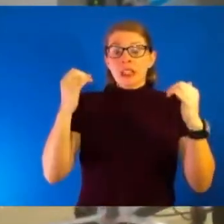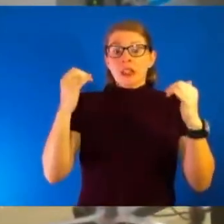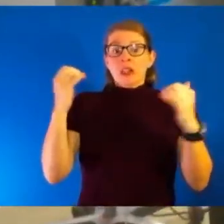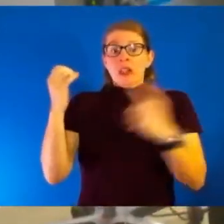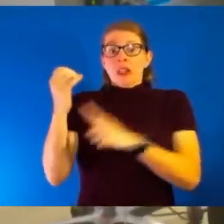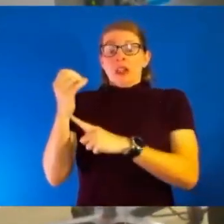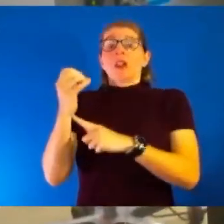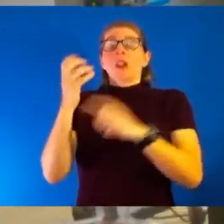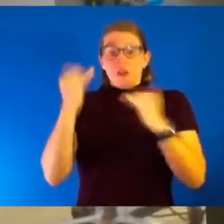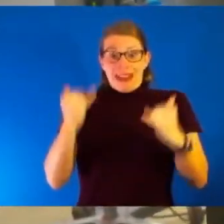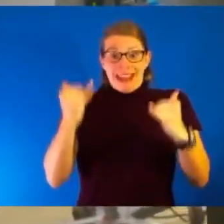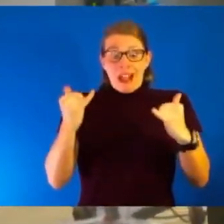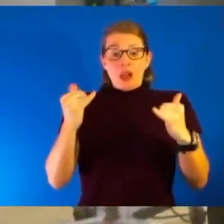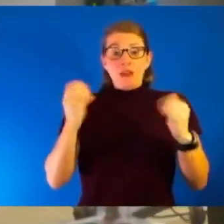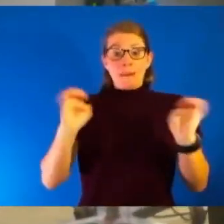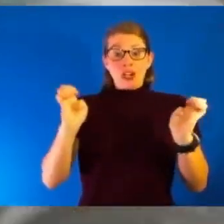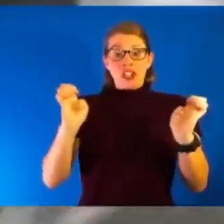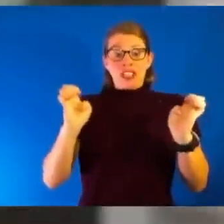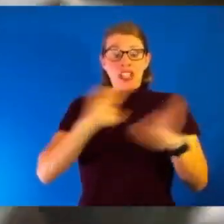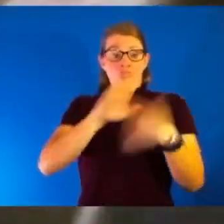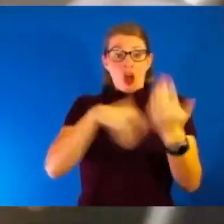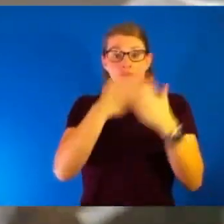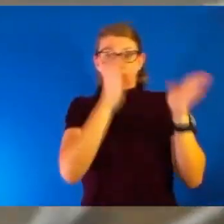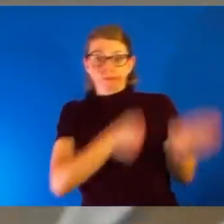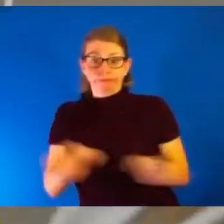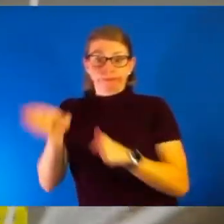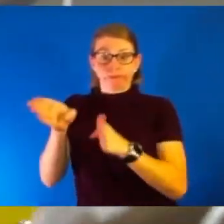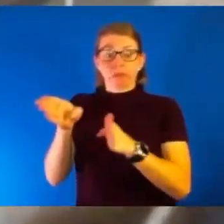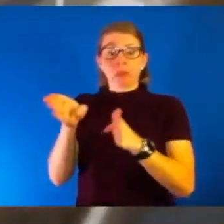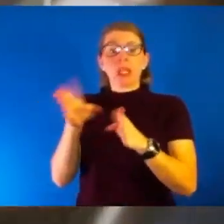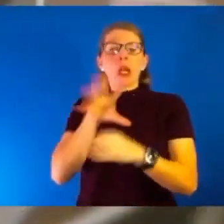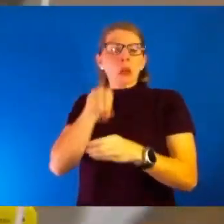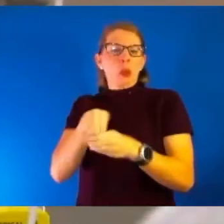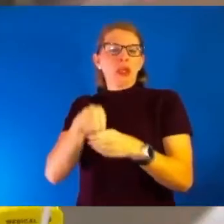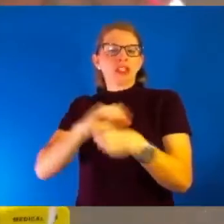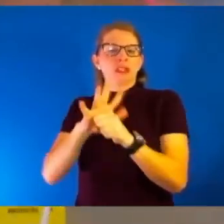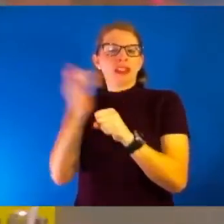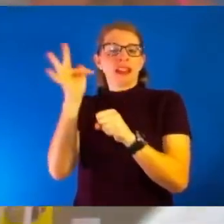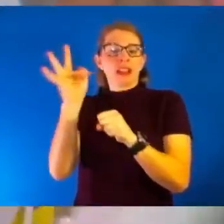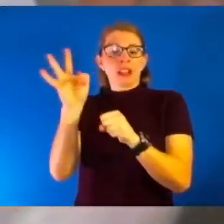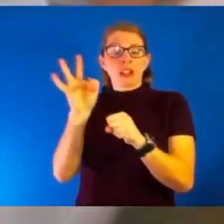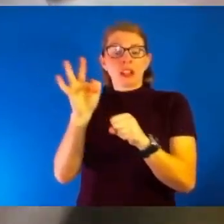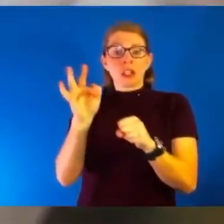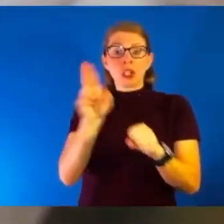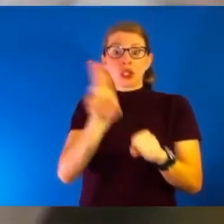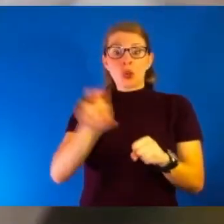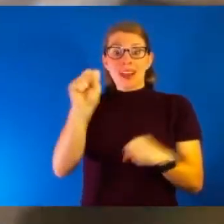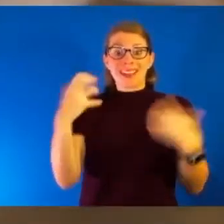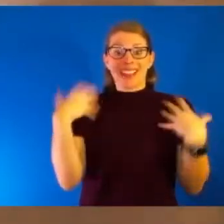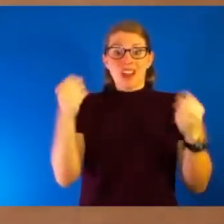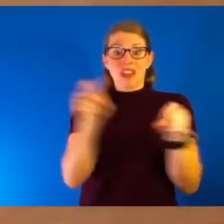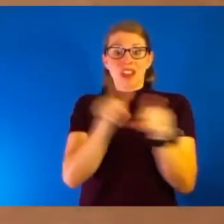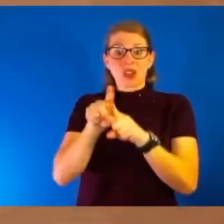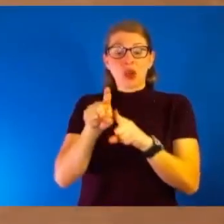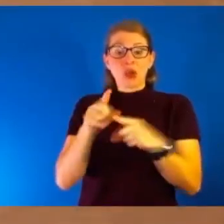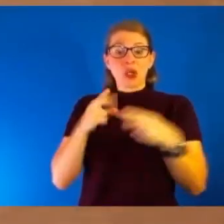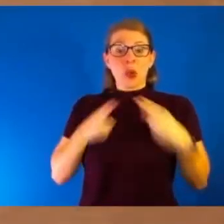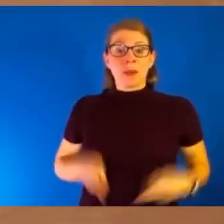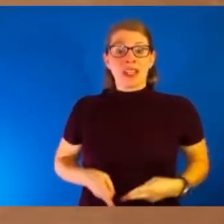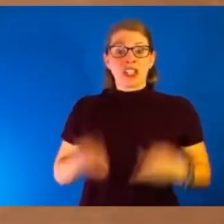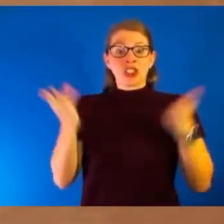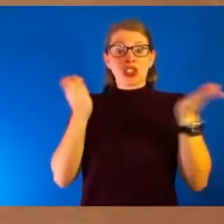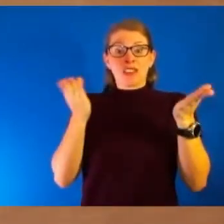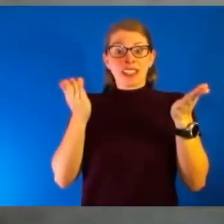including COVID-19. We are joined today by members of U.S. Health and Human Services. We're going to talk about vaccine distributions